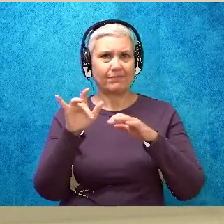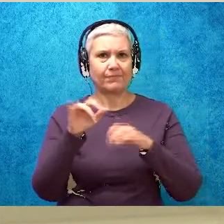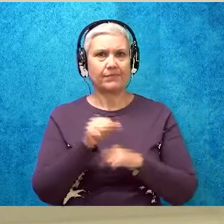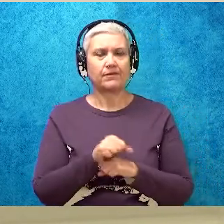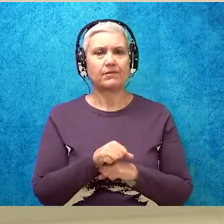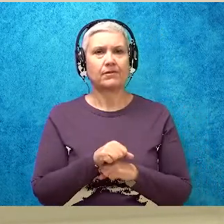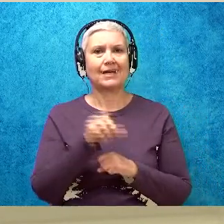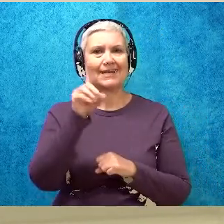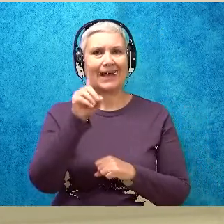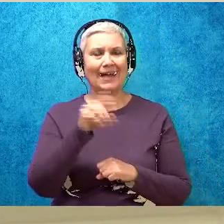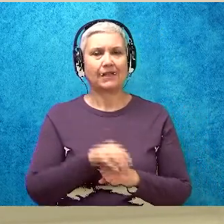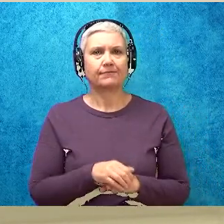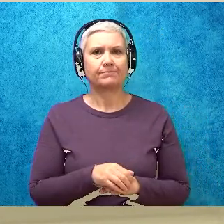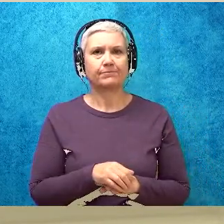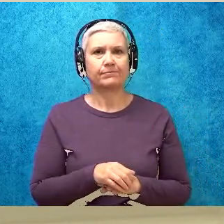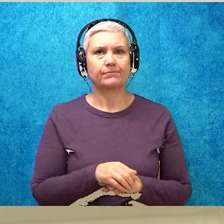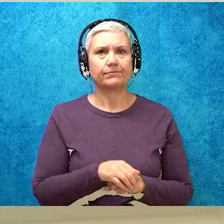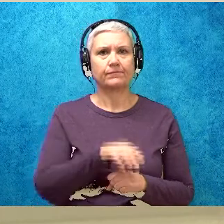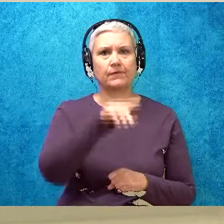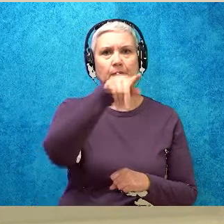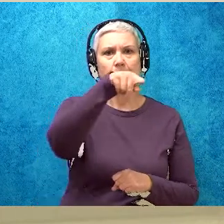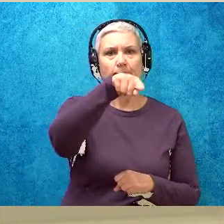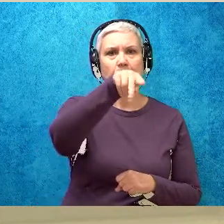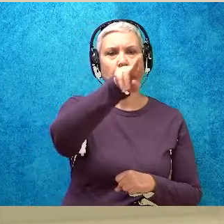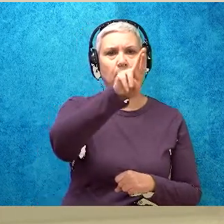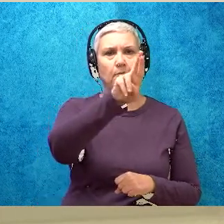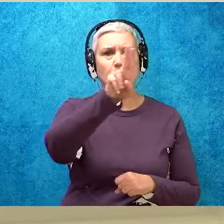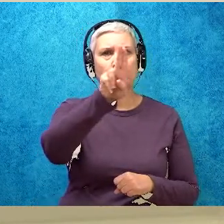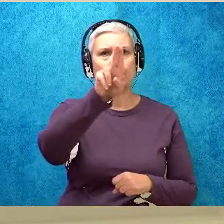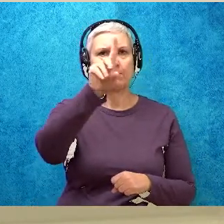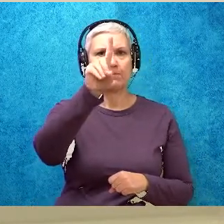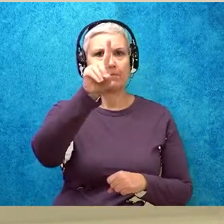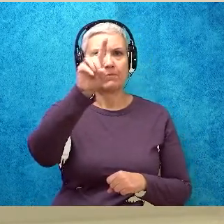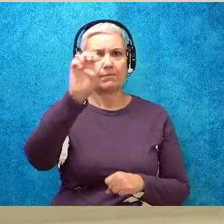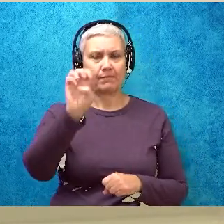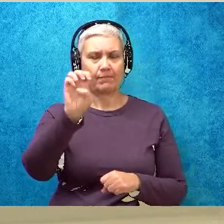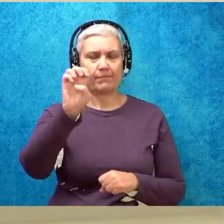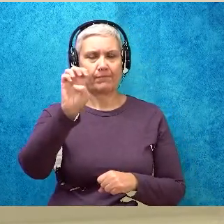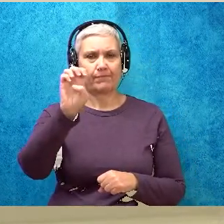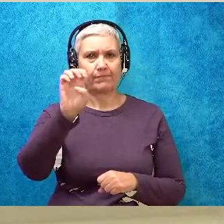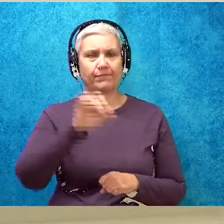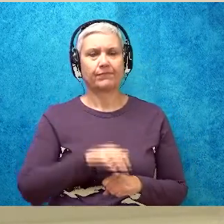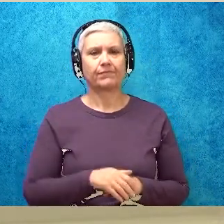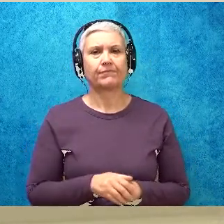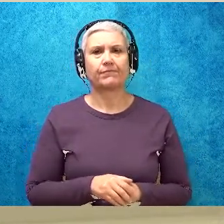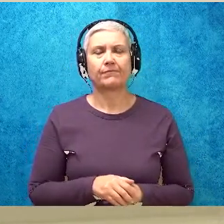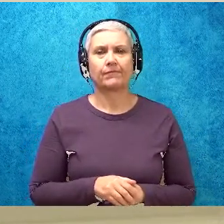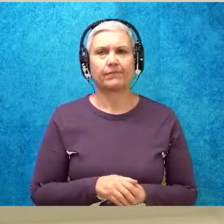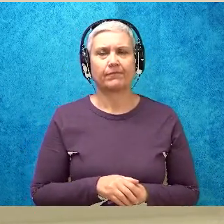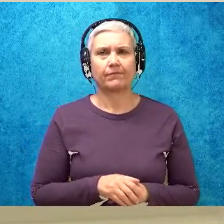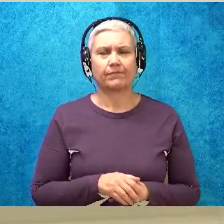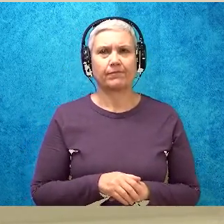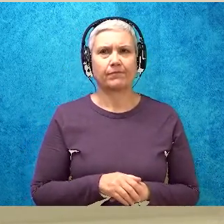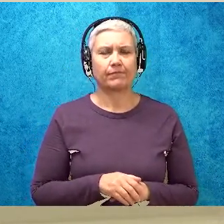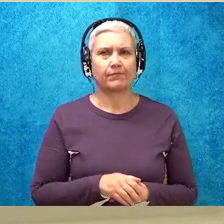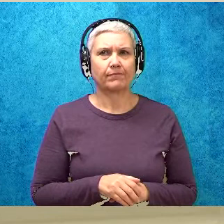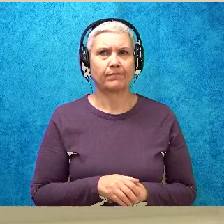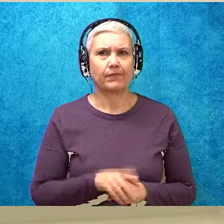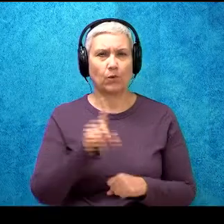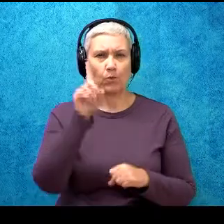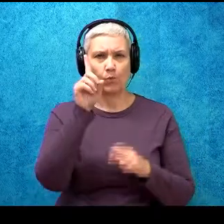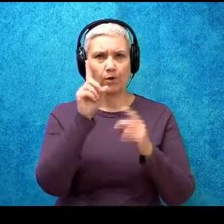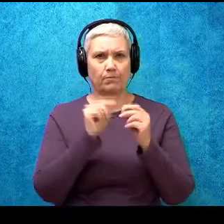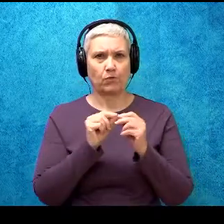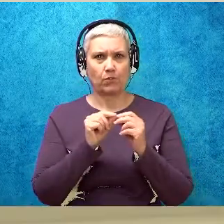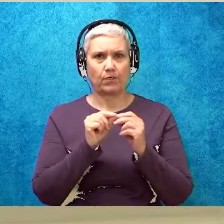Blend the word. Prude. What's our new word? Prude. Awesome. Now we're going to do one more.